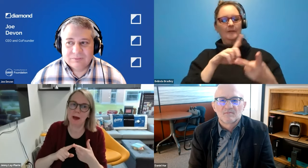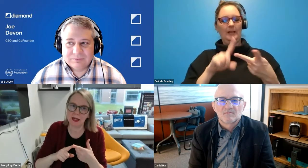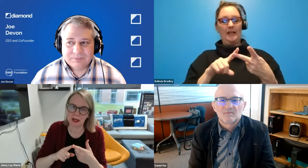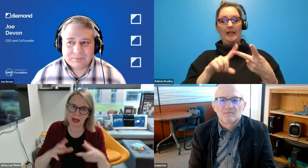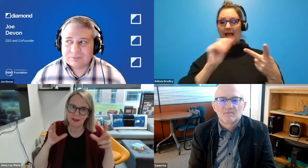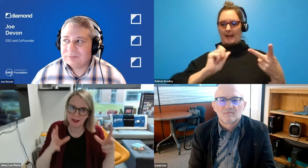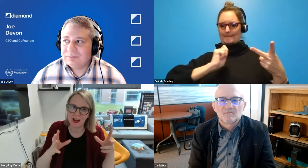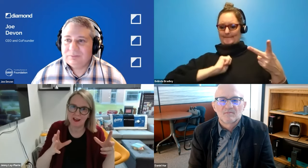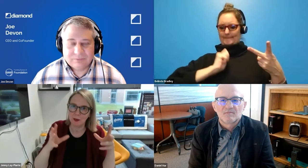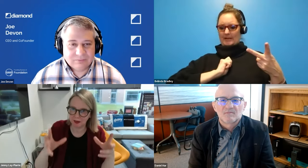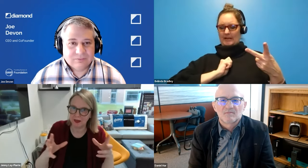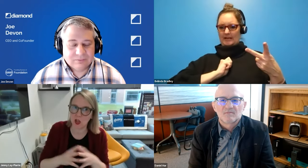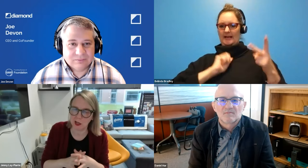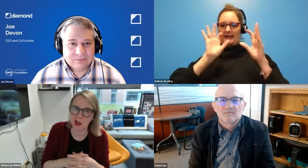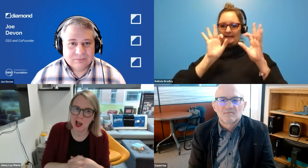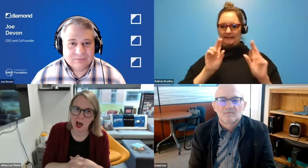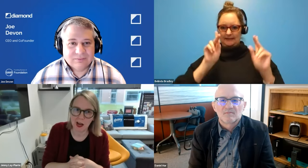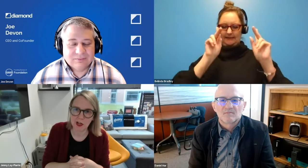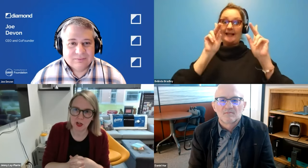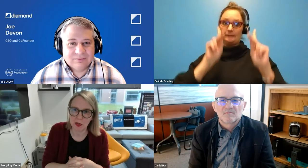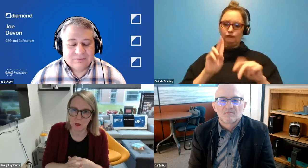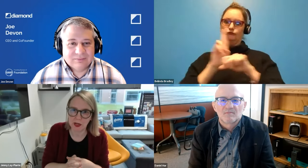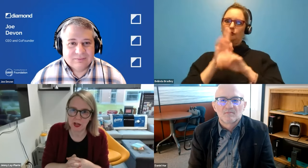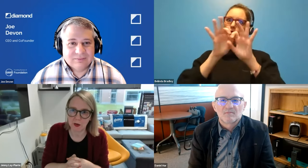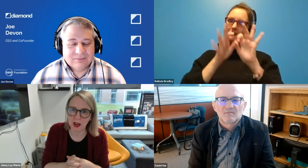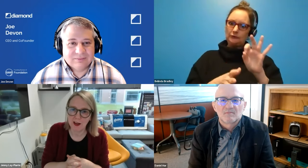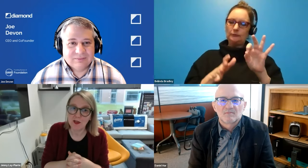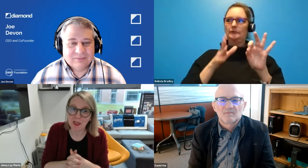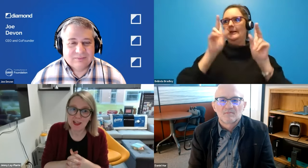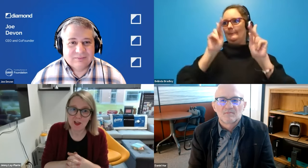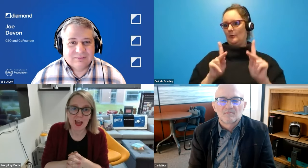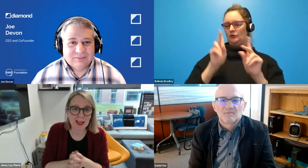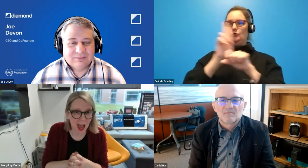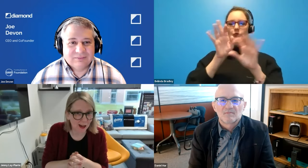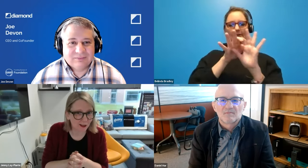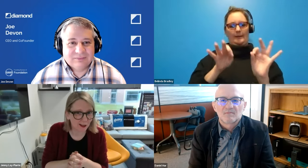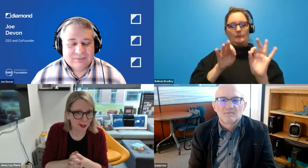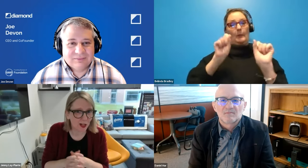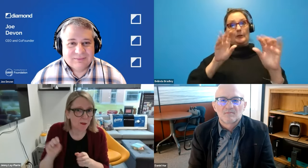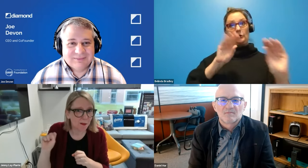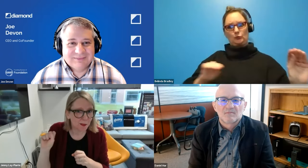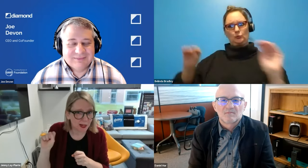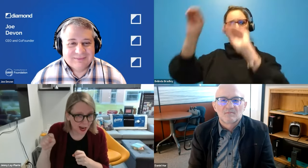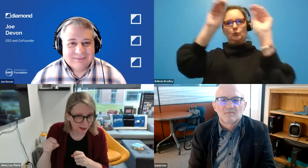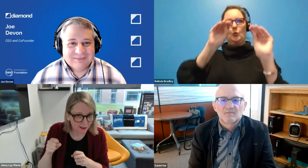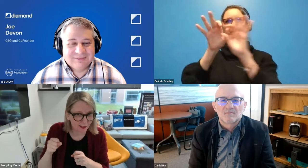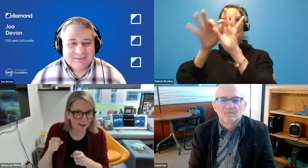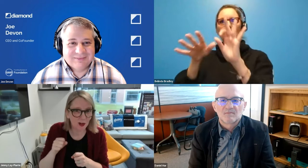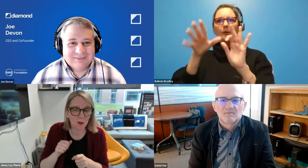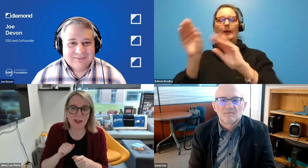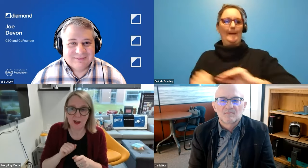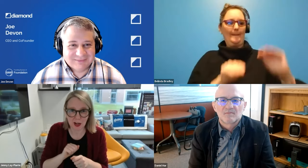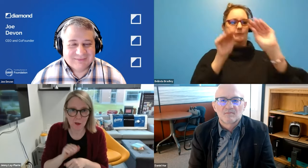to independently size and position an interpreter window. So nothing to share yet. But yes,